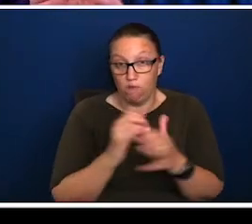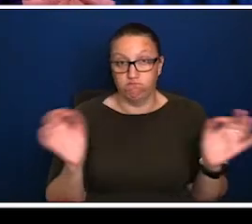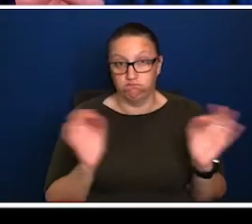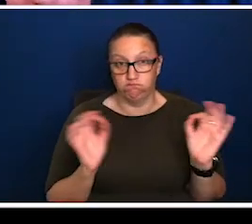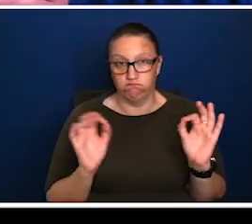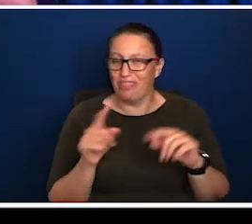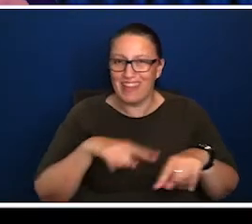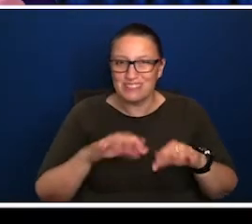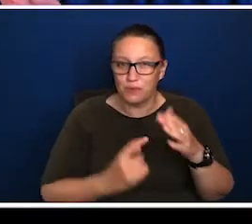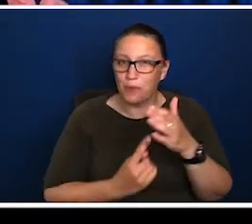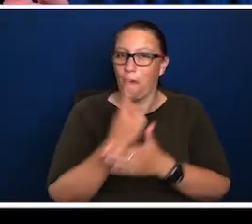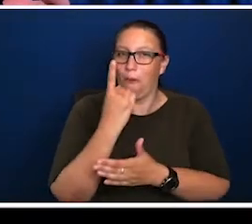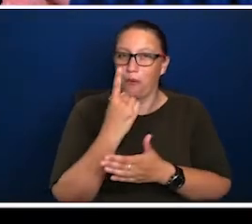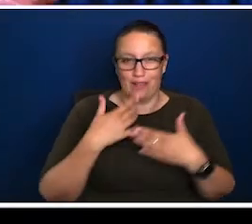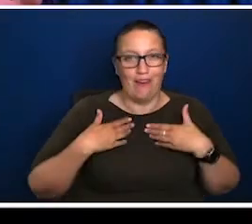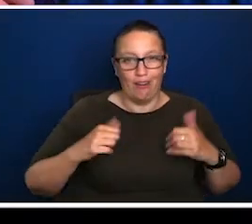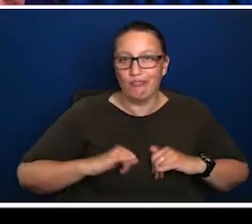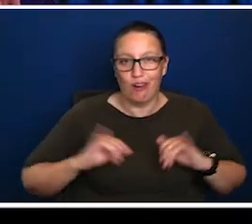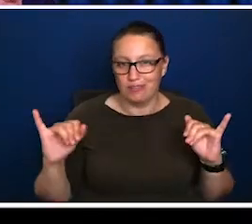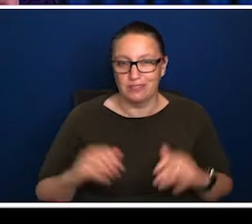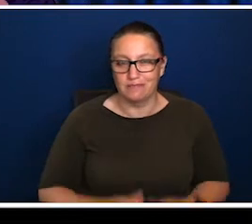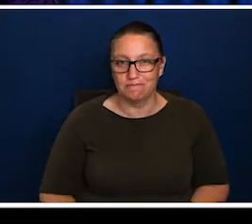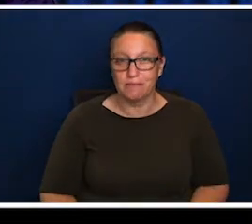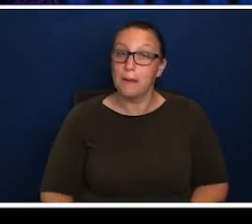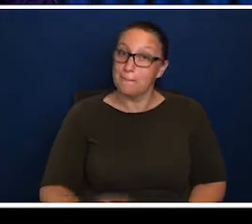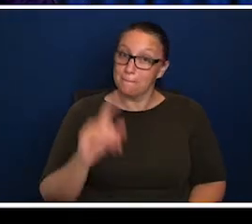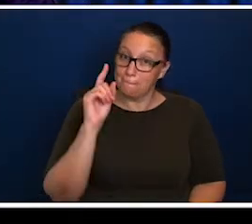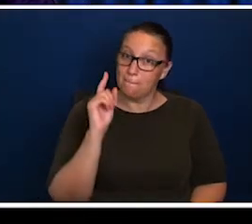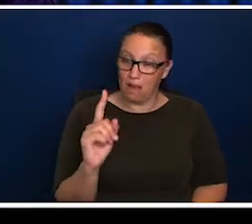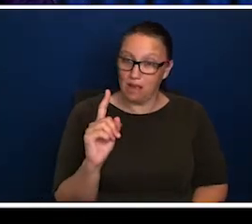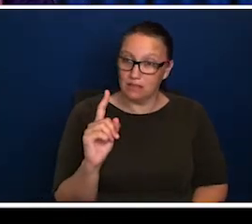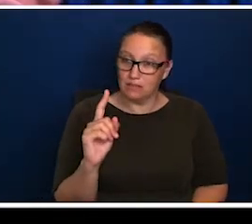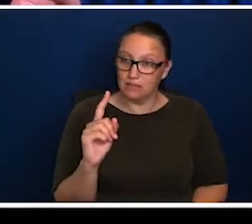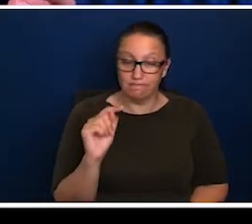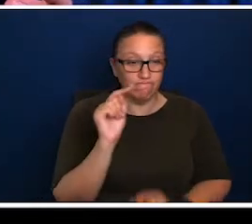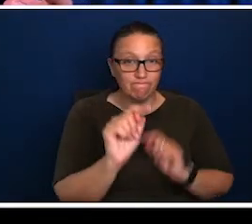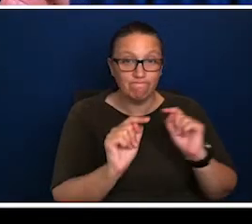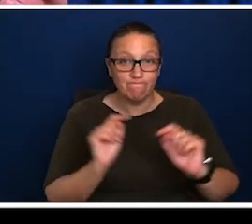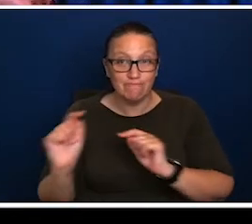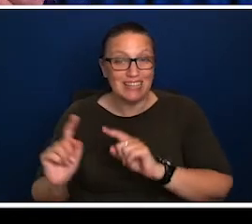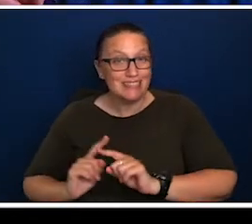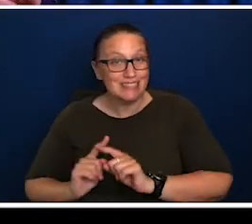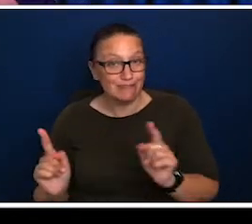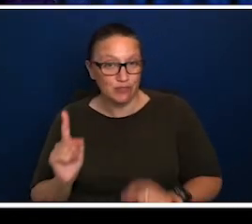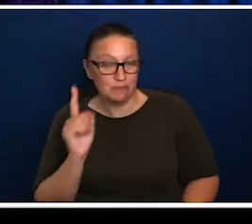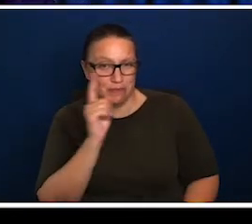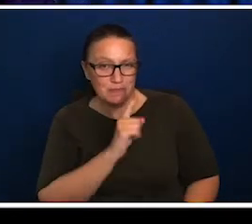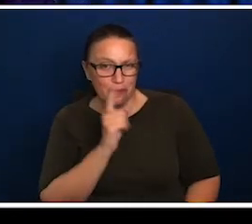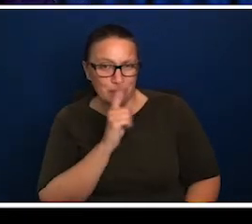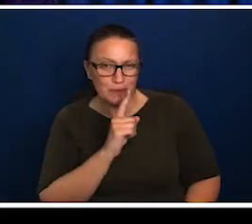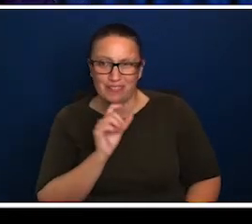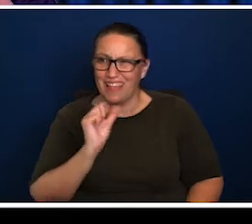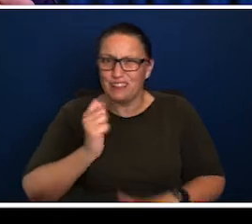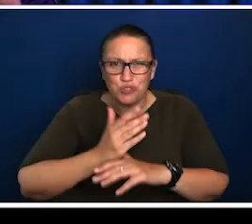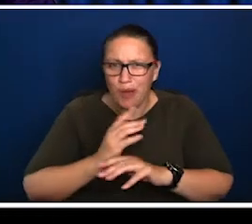caused the health crisis. But depending on where they sit and depending on